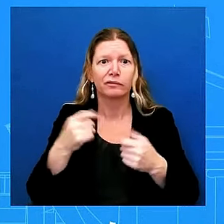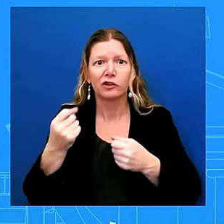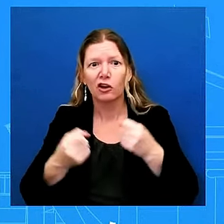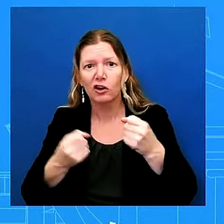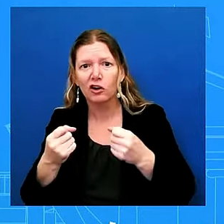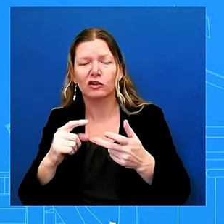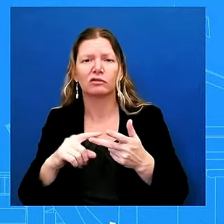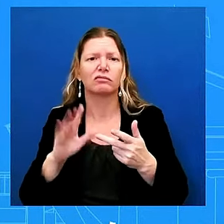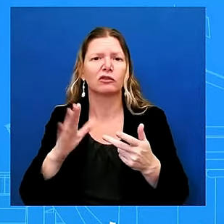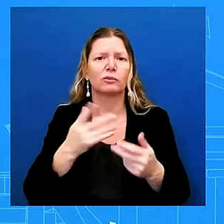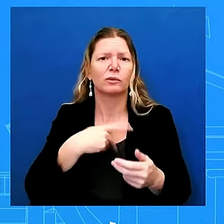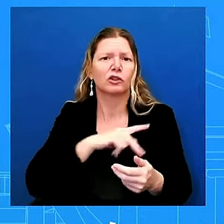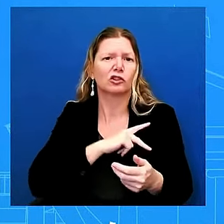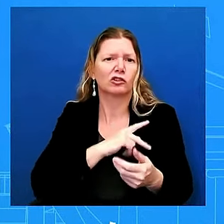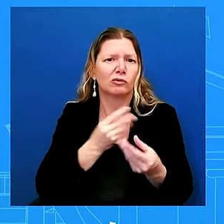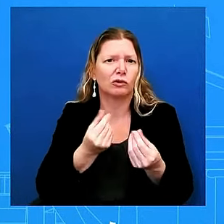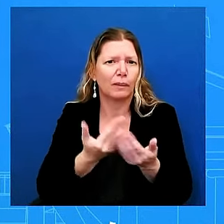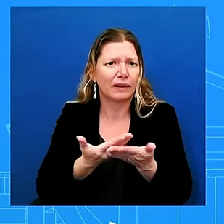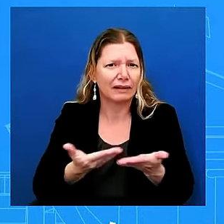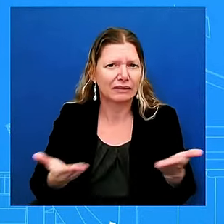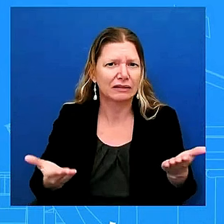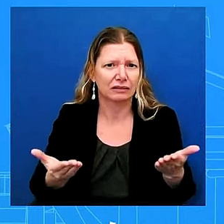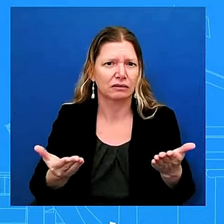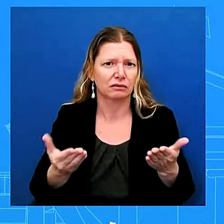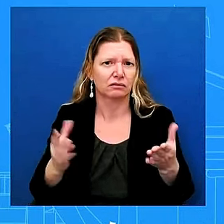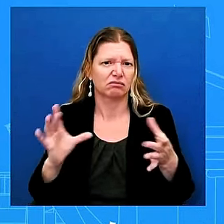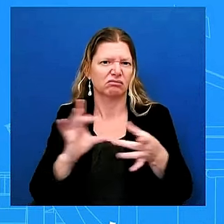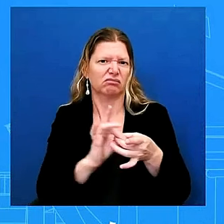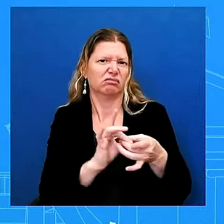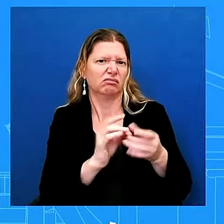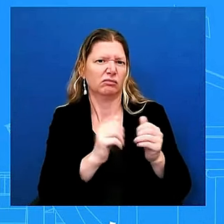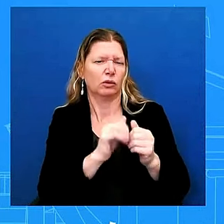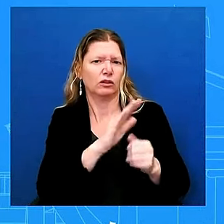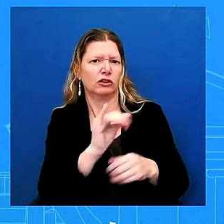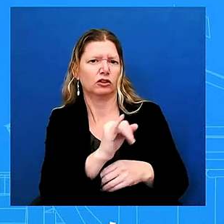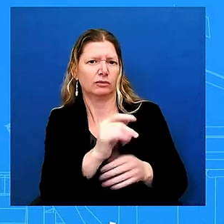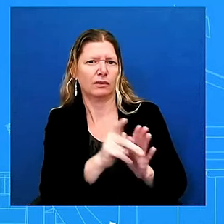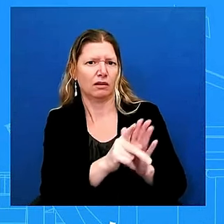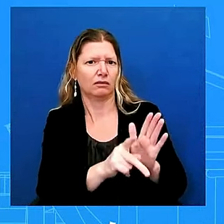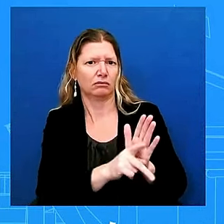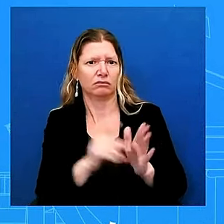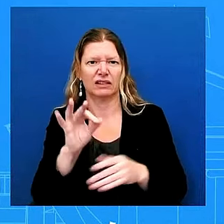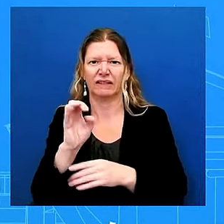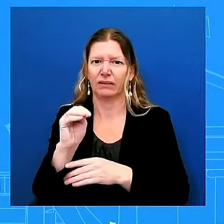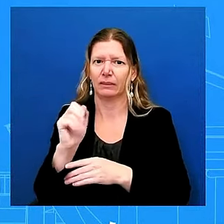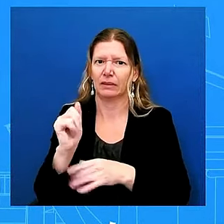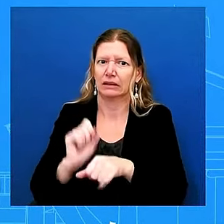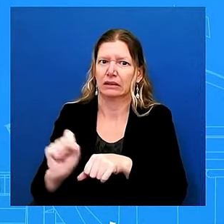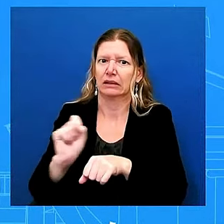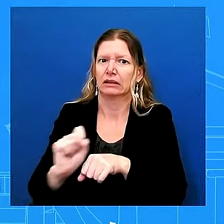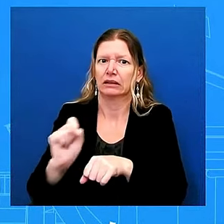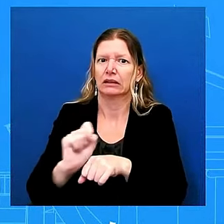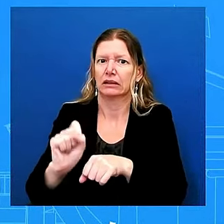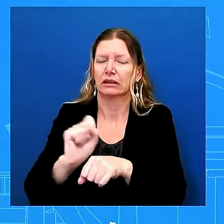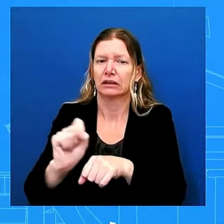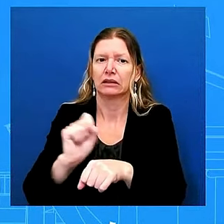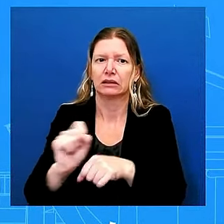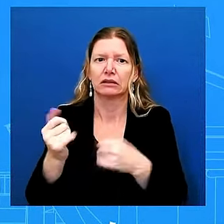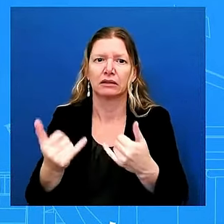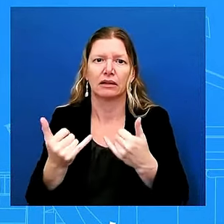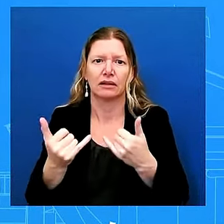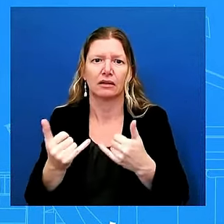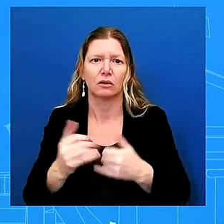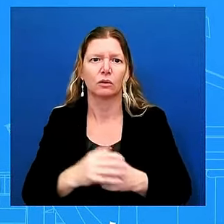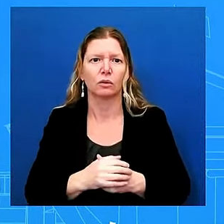as it always does to open disaster recovery centers in impacted communities what's important about these centers is they aggregate